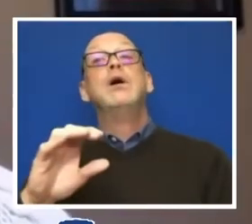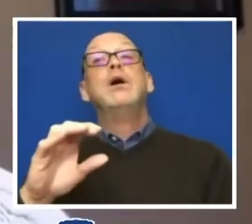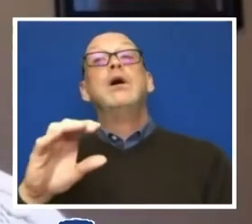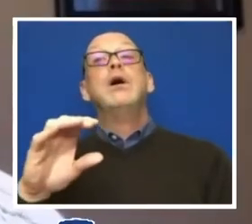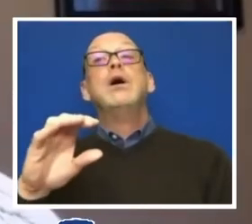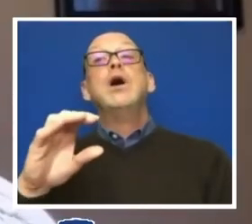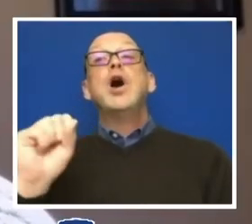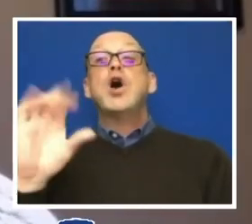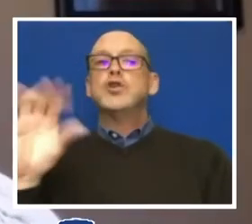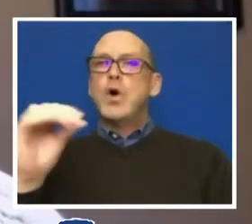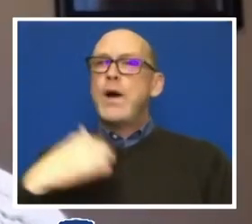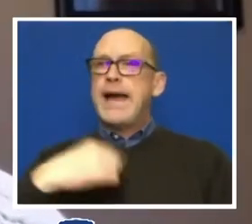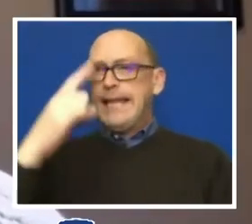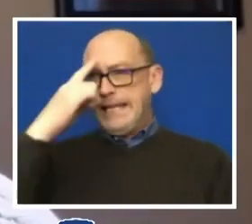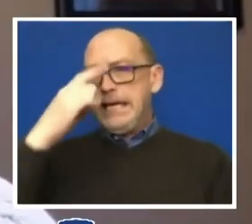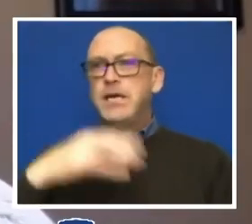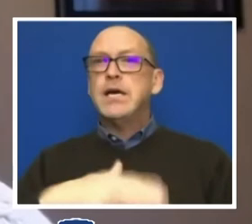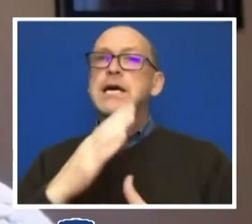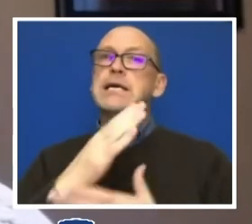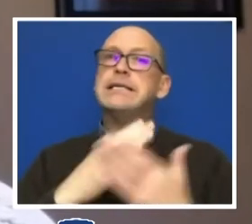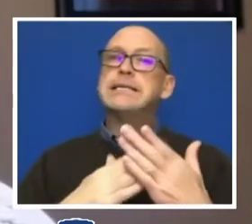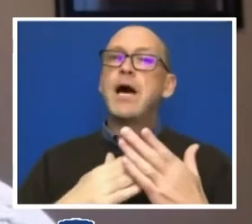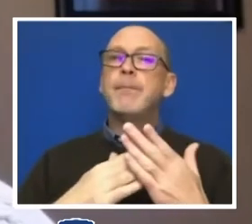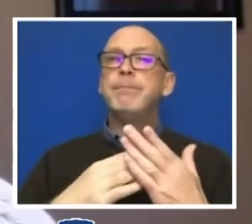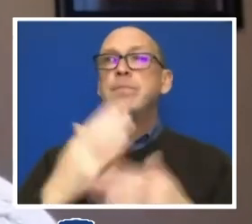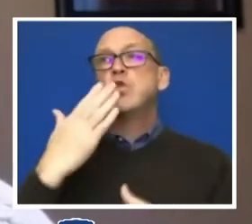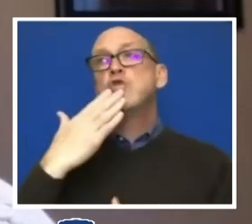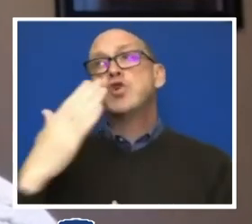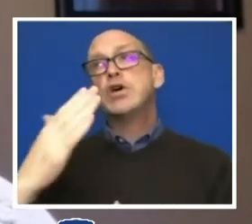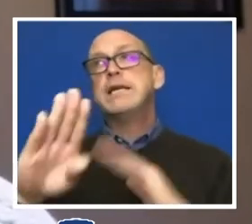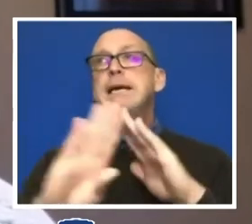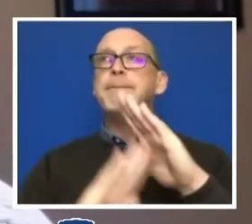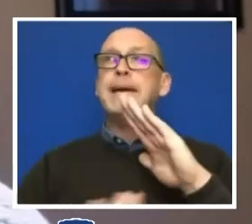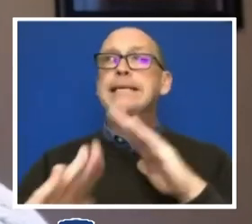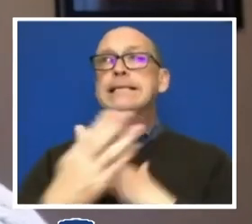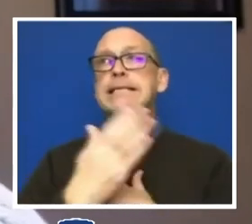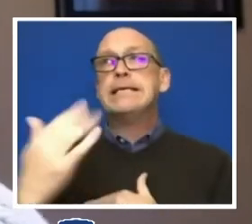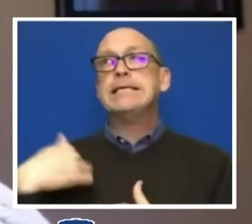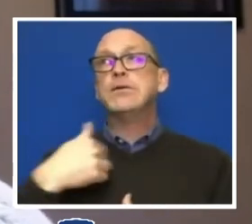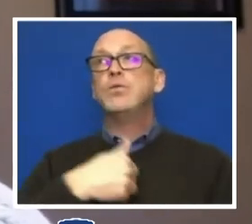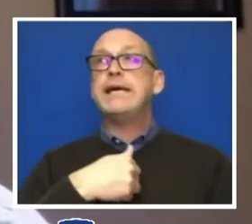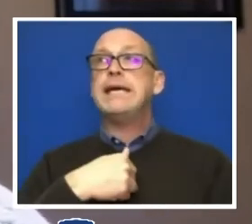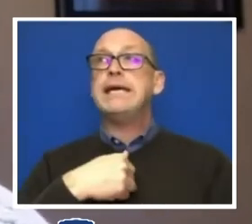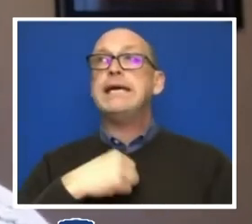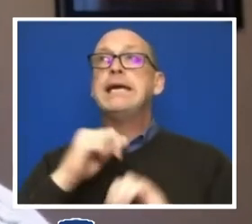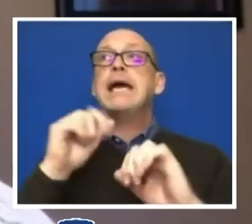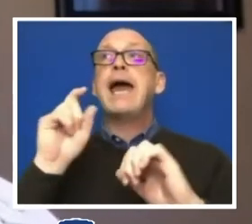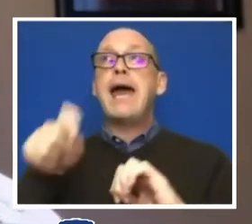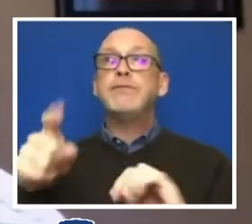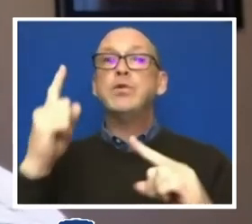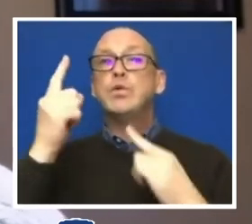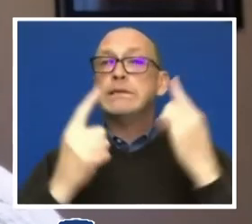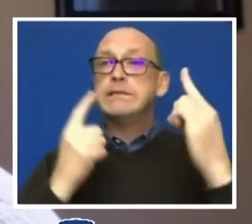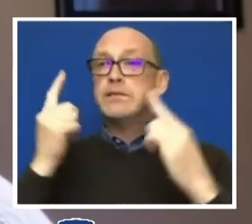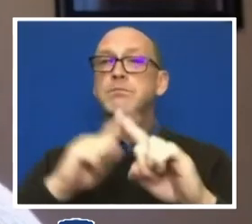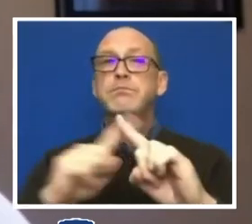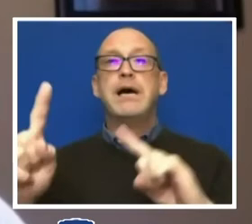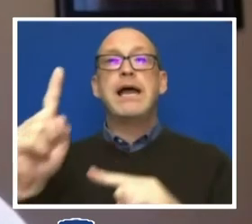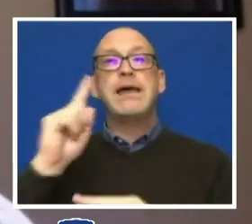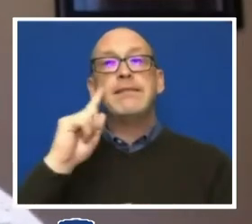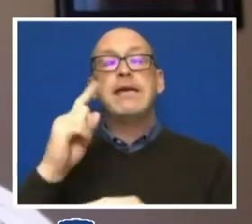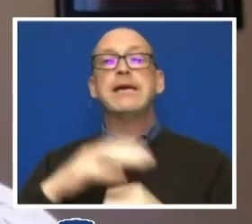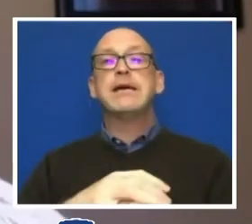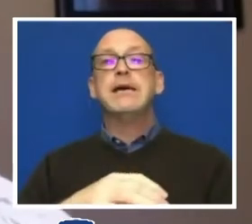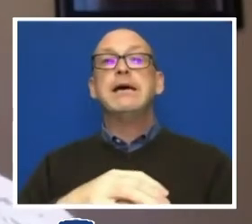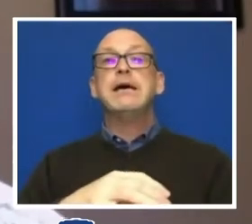you know, I think that there's some some very practical things that that we we have to consider that I think make for a